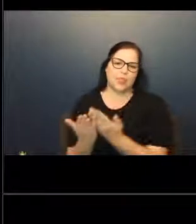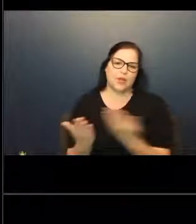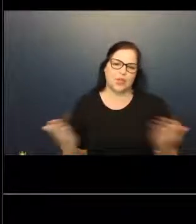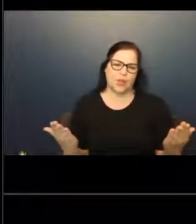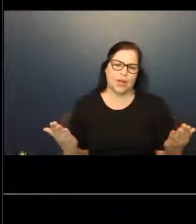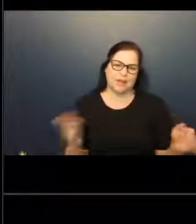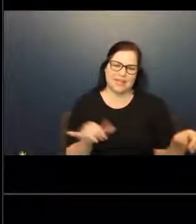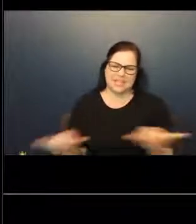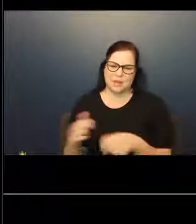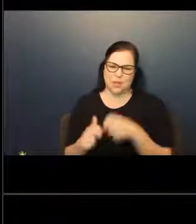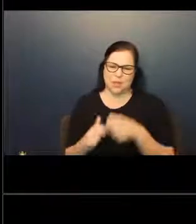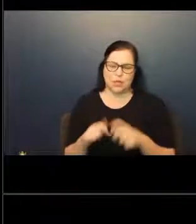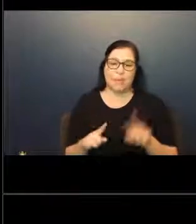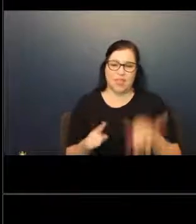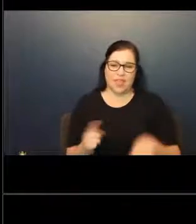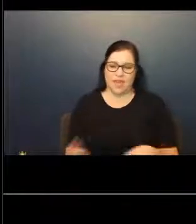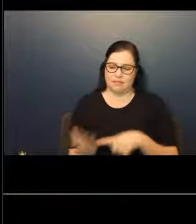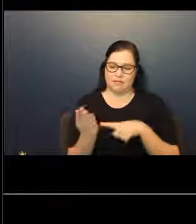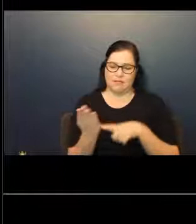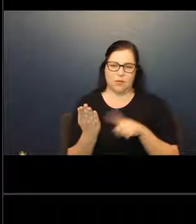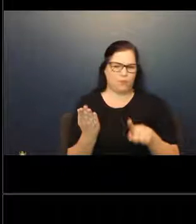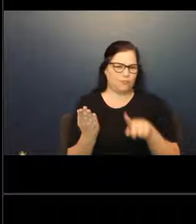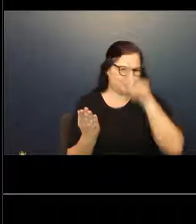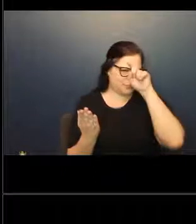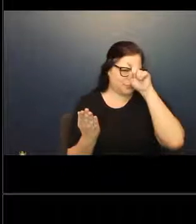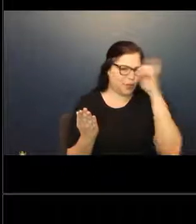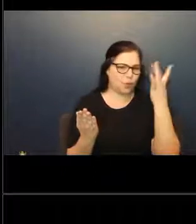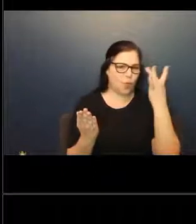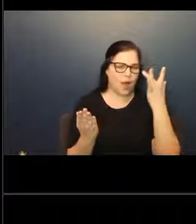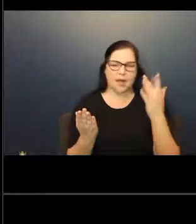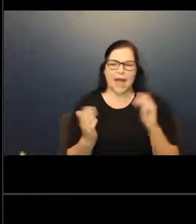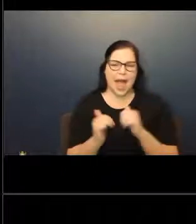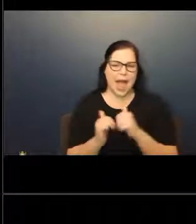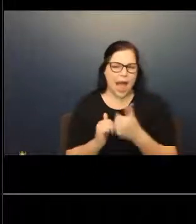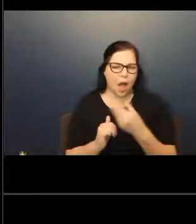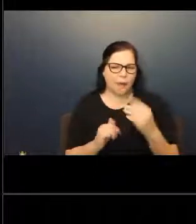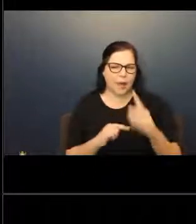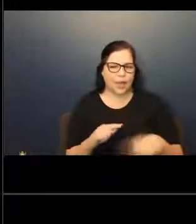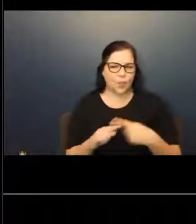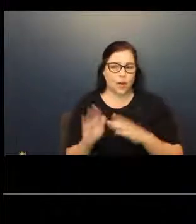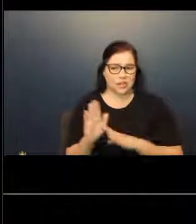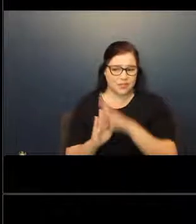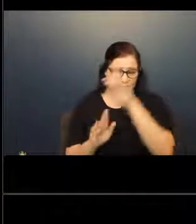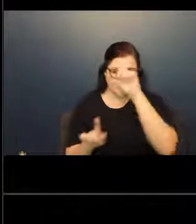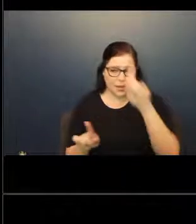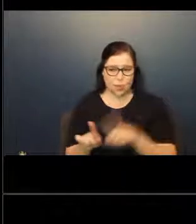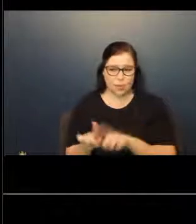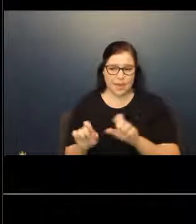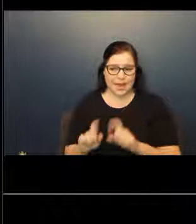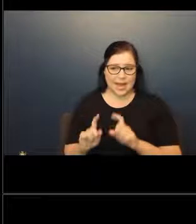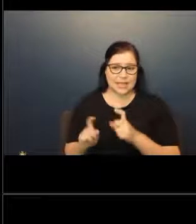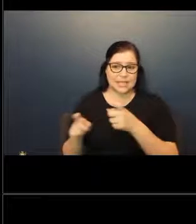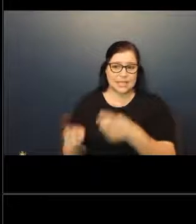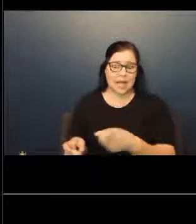issues, but the one before you, there was a question of, um, how and when the development agreement could be assigned in the event